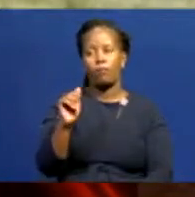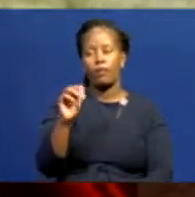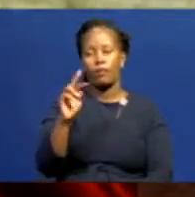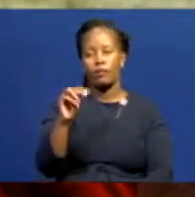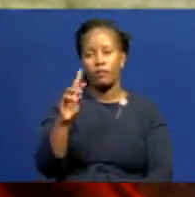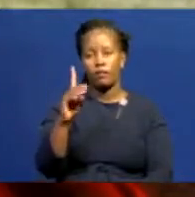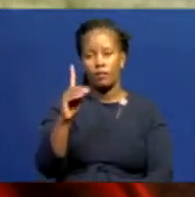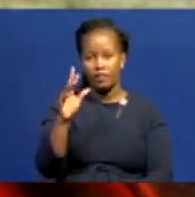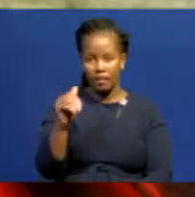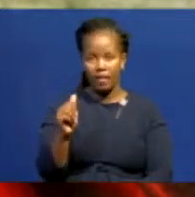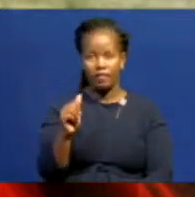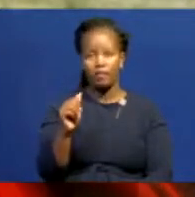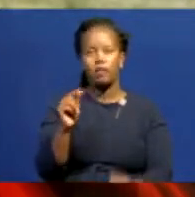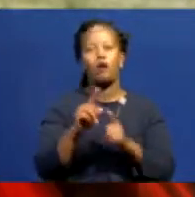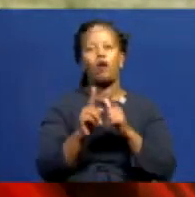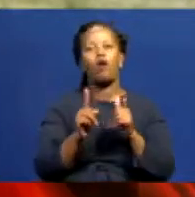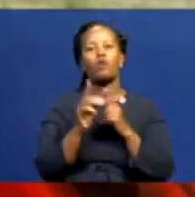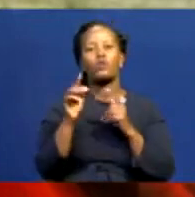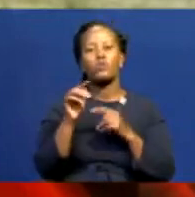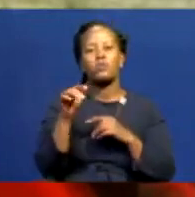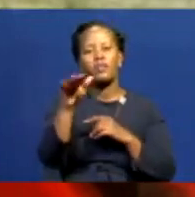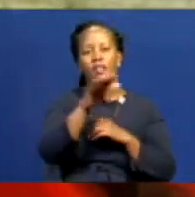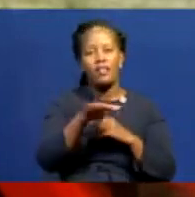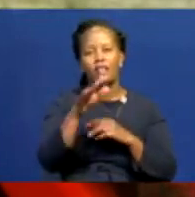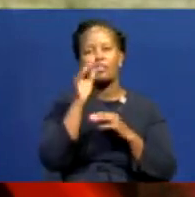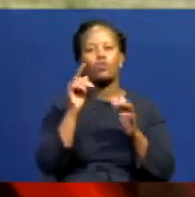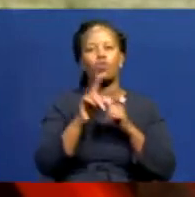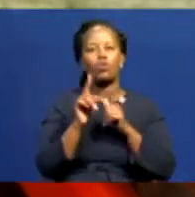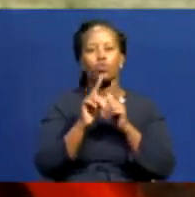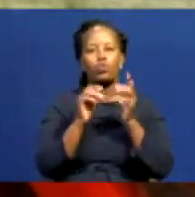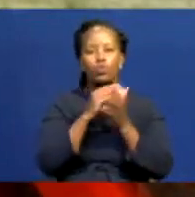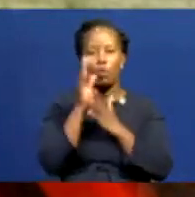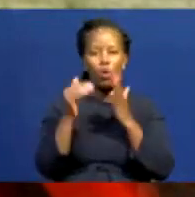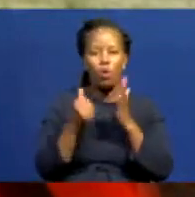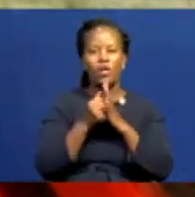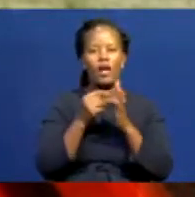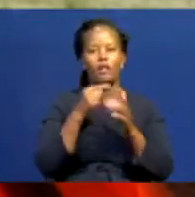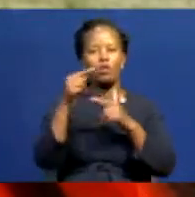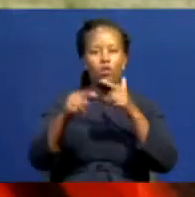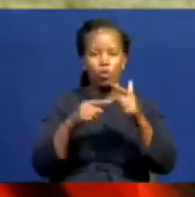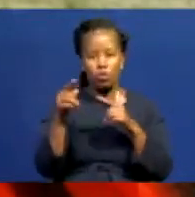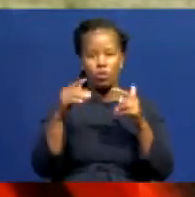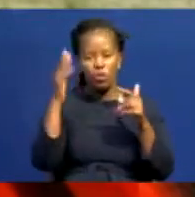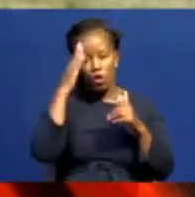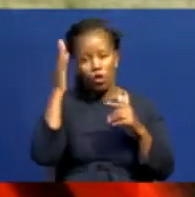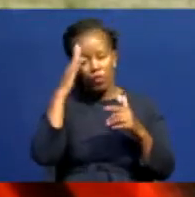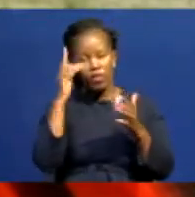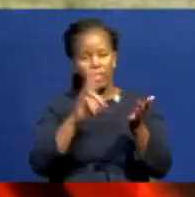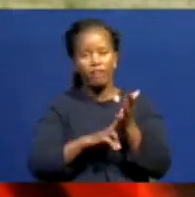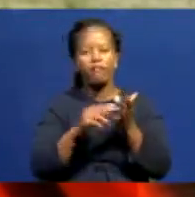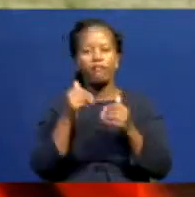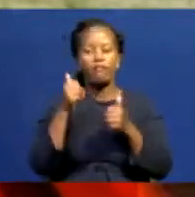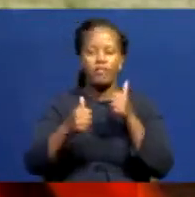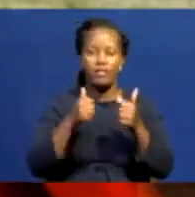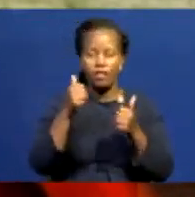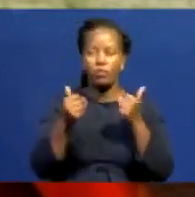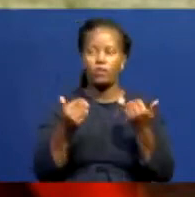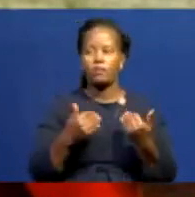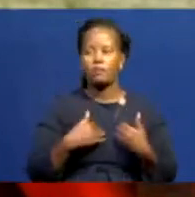really are moving another type of visa, ETA, was understood.